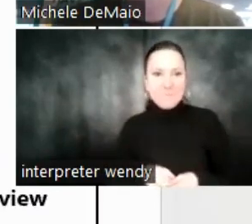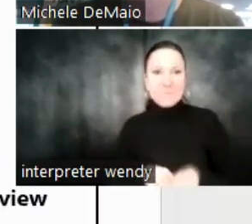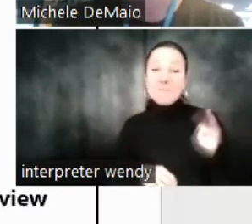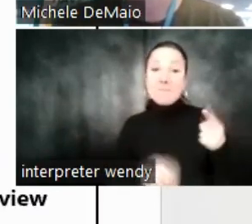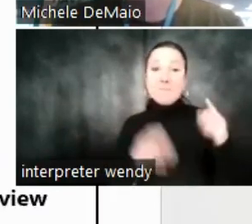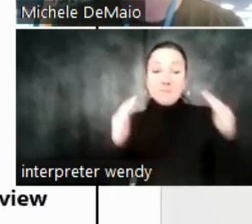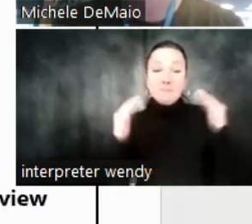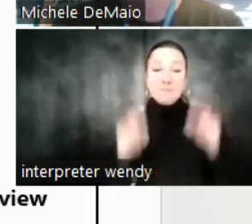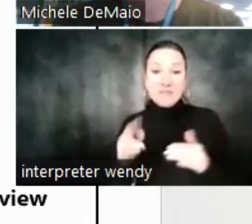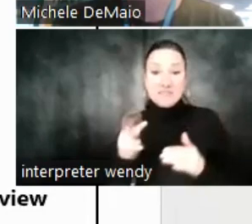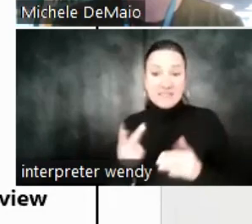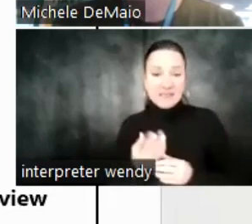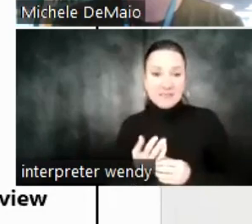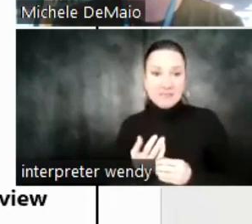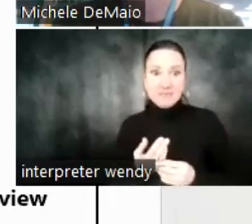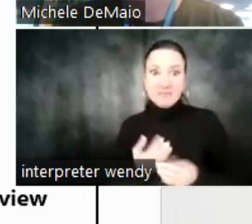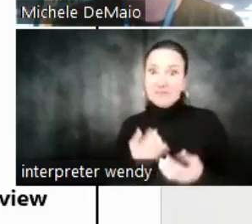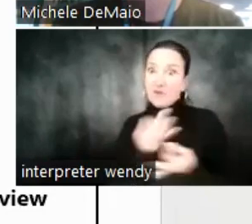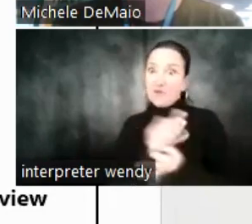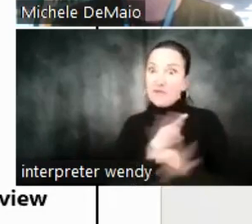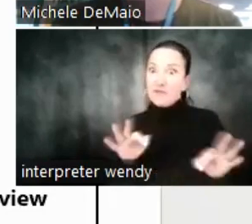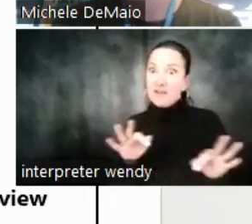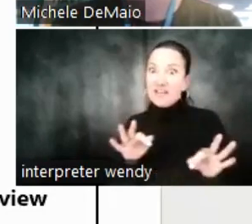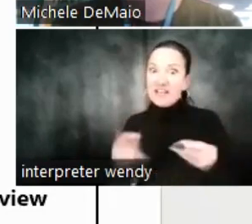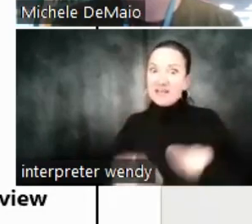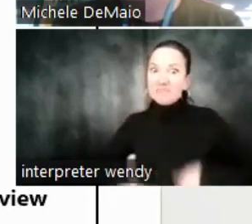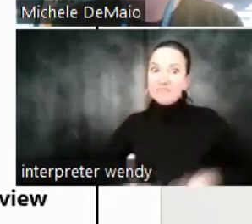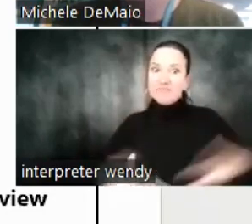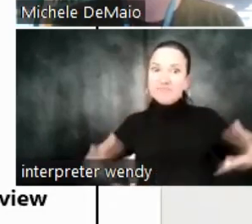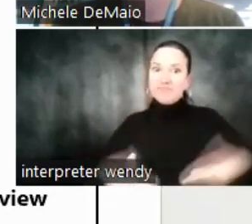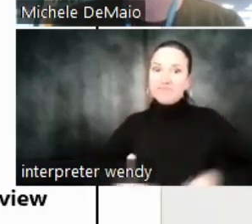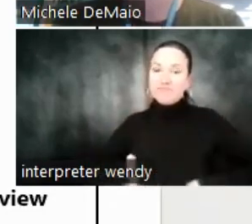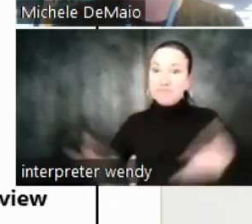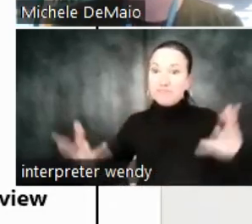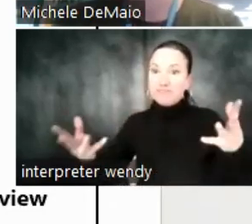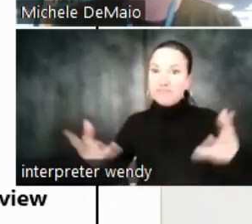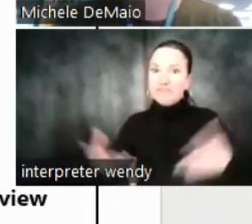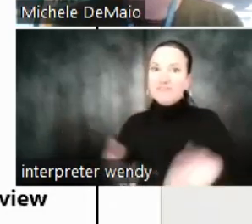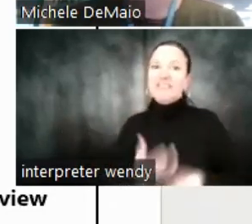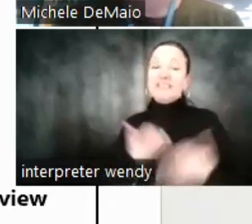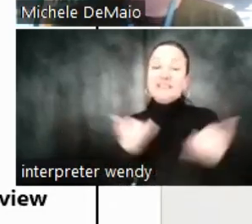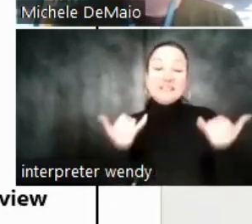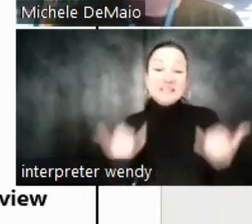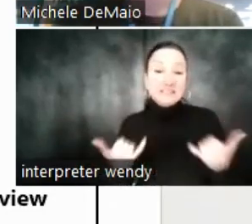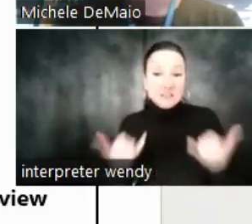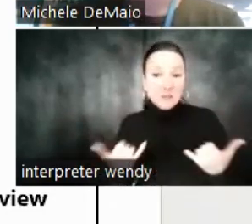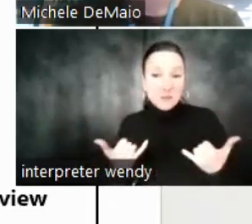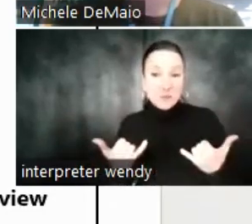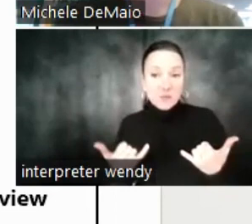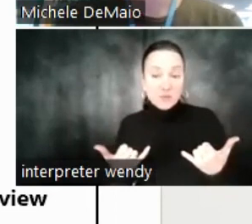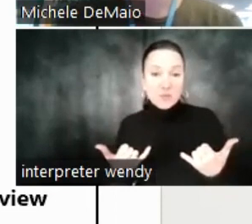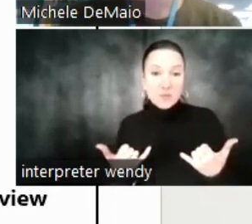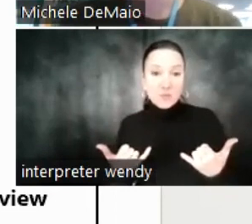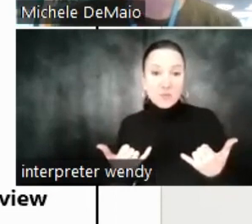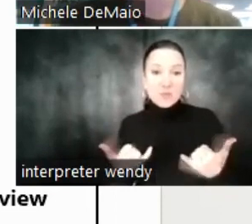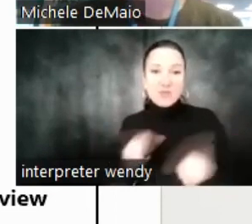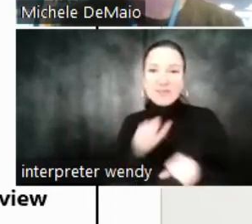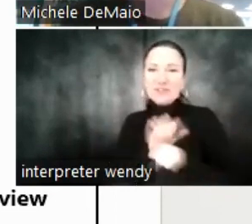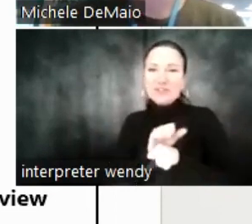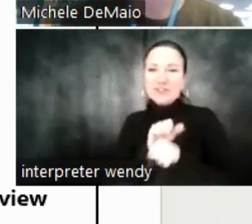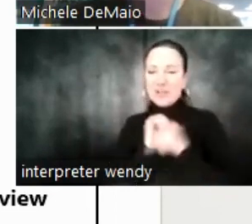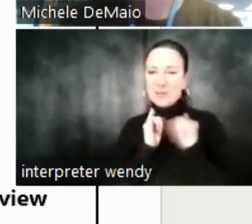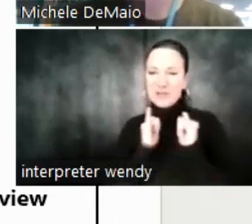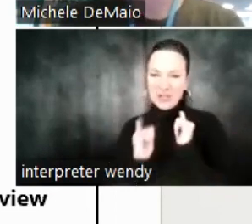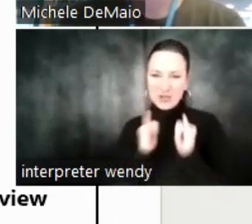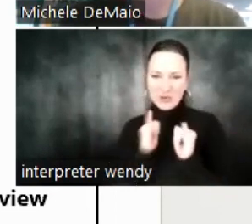And the next thing is we love to give out resources. And this time, we are giving out resources for job interview.